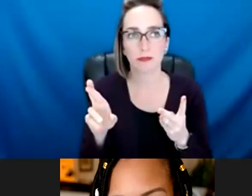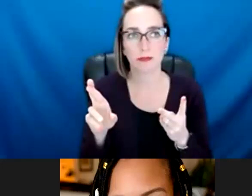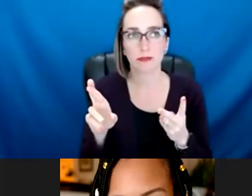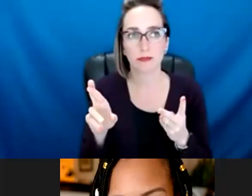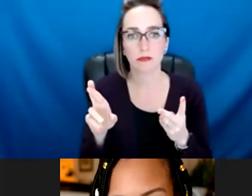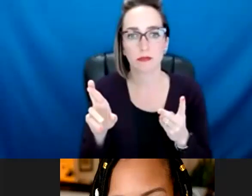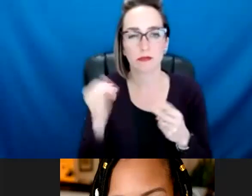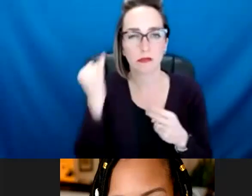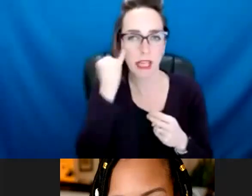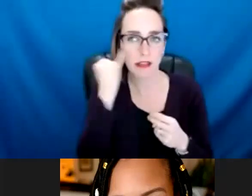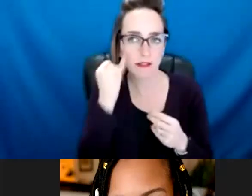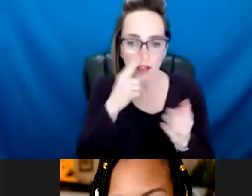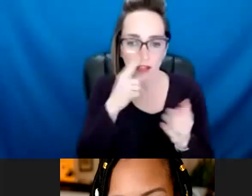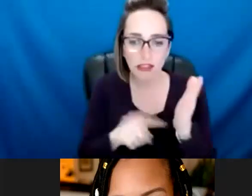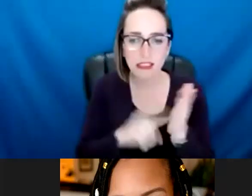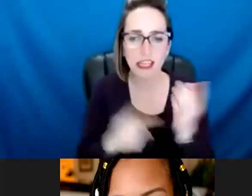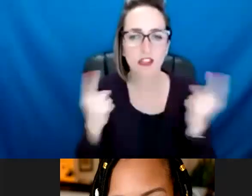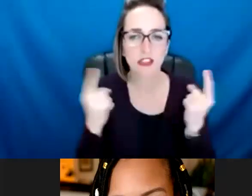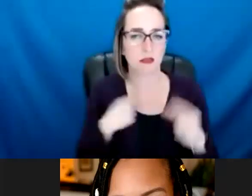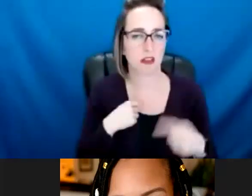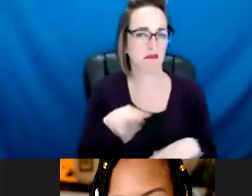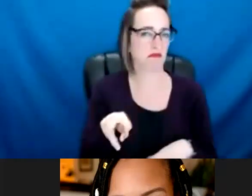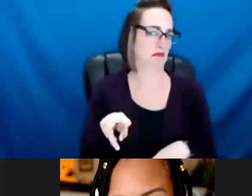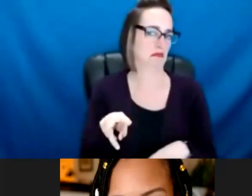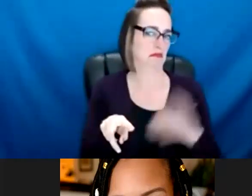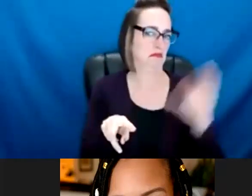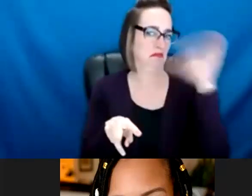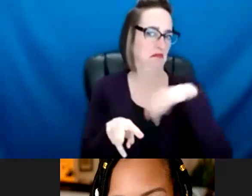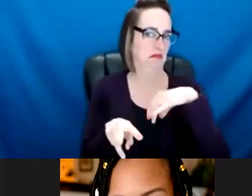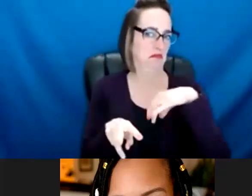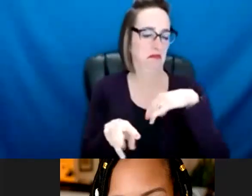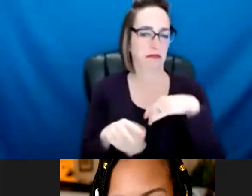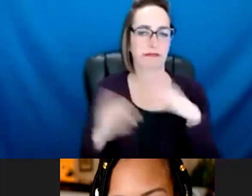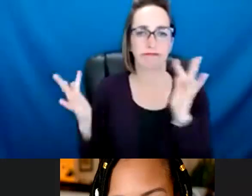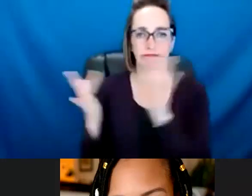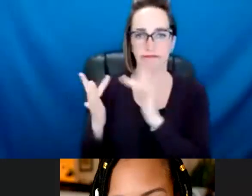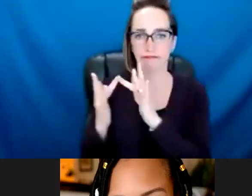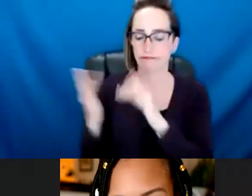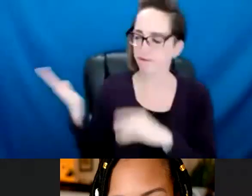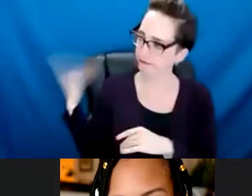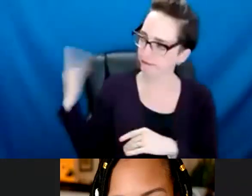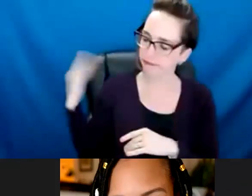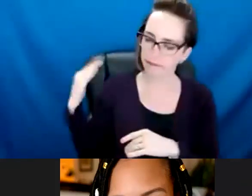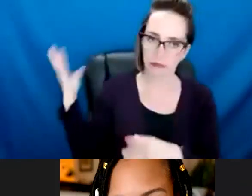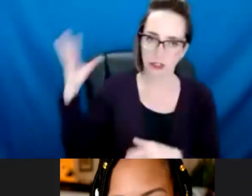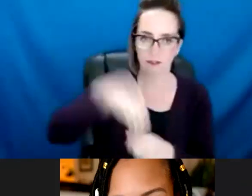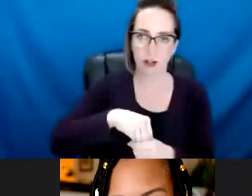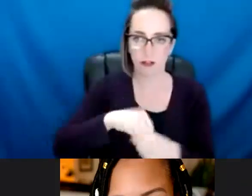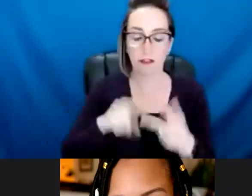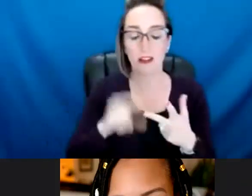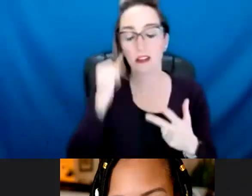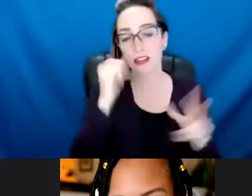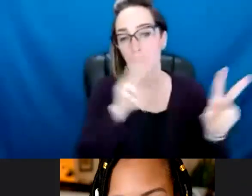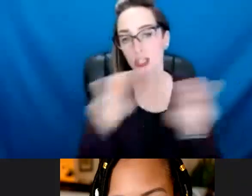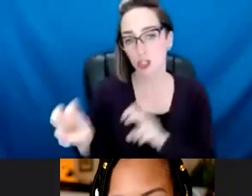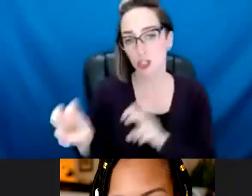investigations, uh, or, um, addressing any issues that may happen during the investigation. Uh, it's a